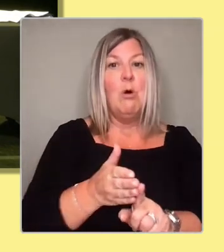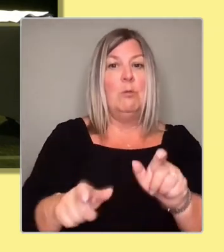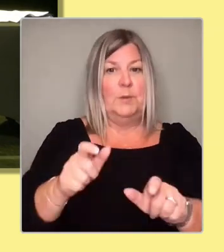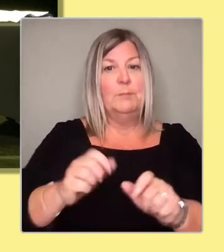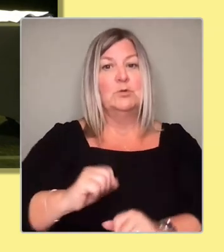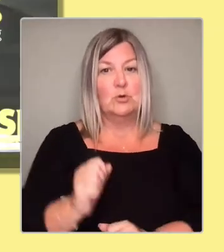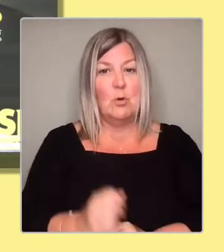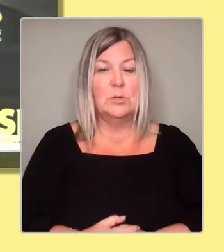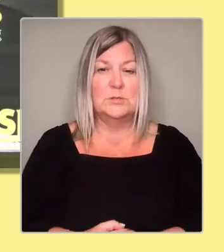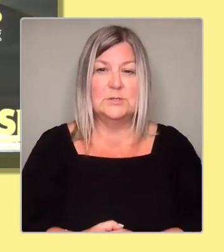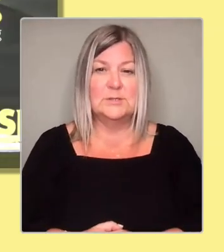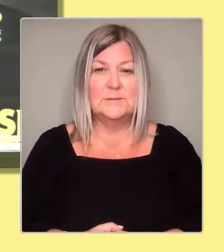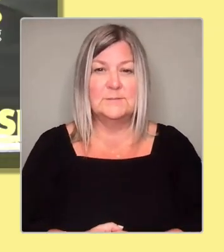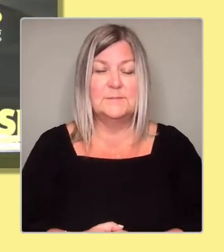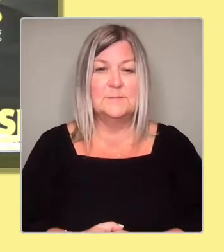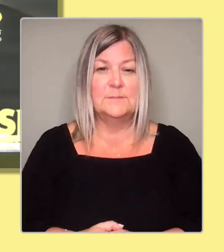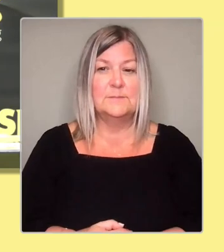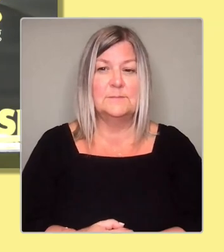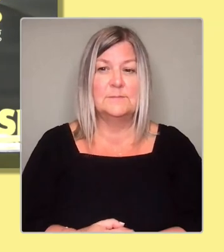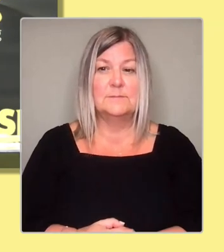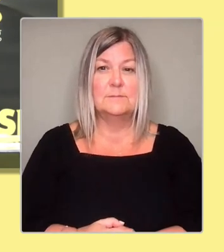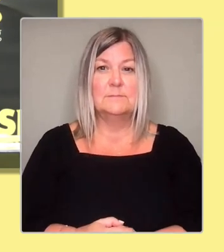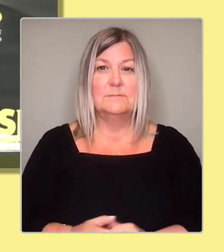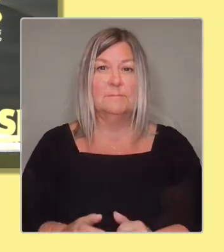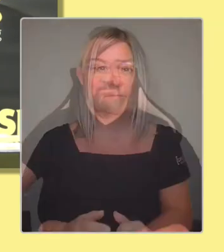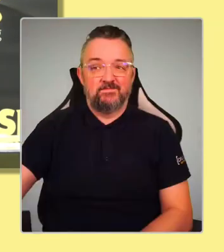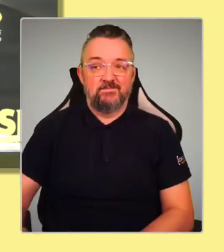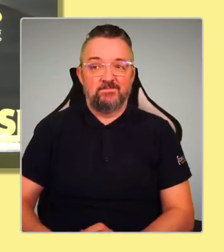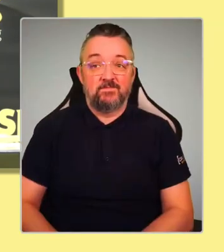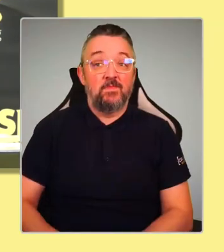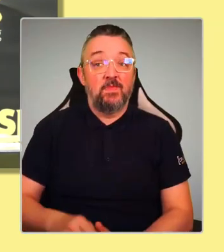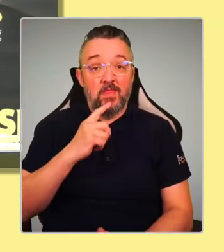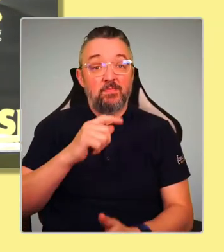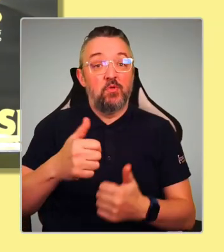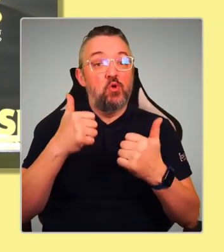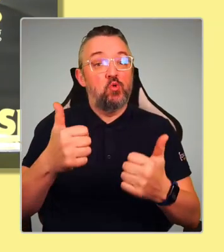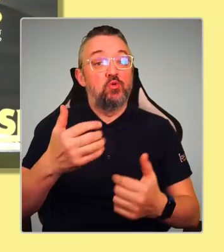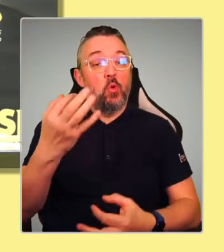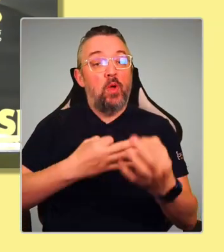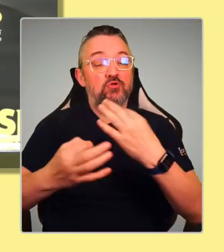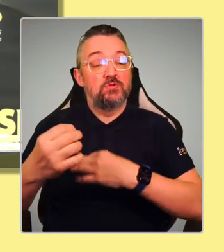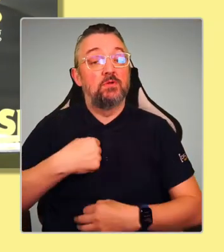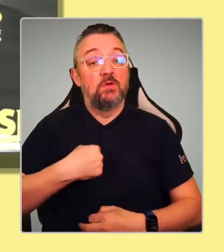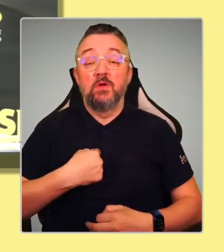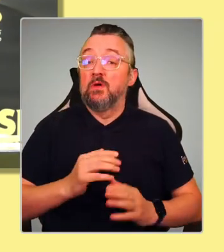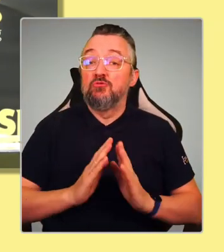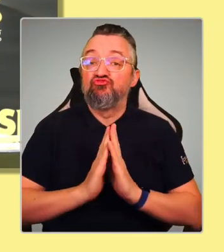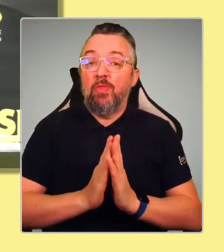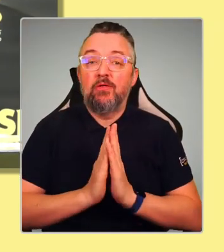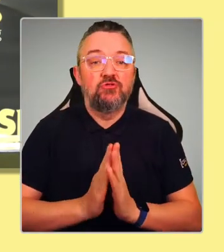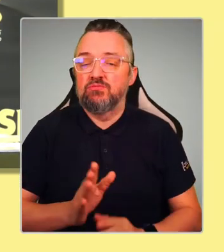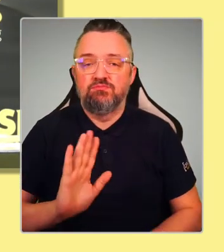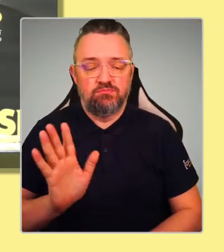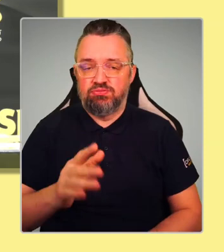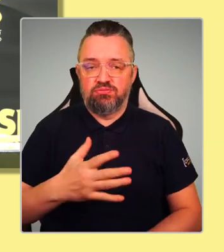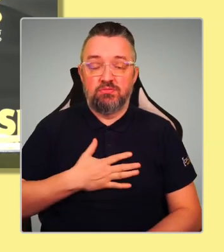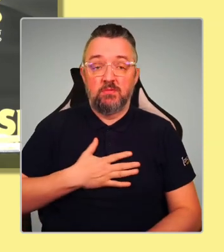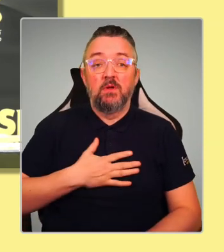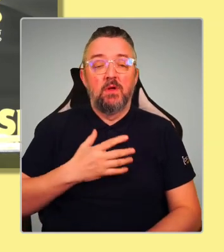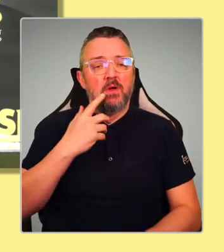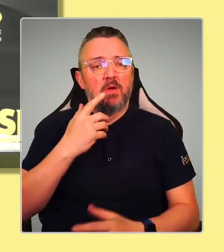Ash? Yes, that's a good question. I'm not religious. But I think there has been a lot of focus on